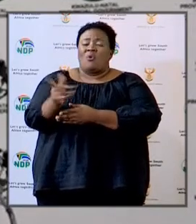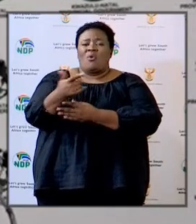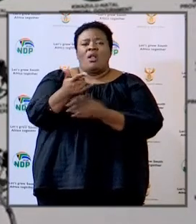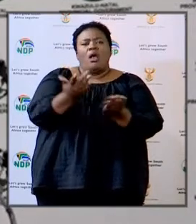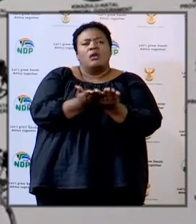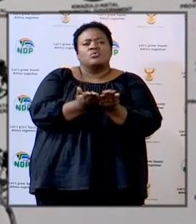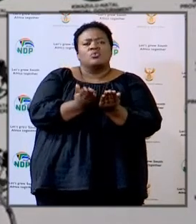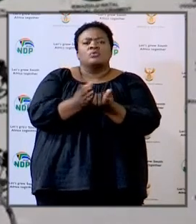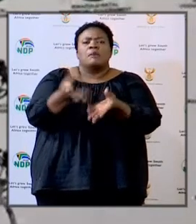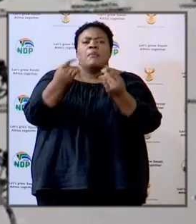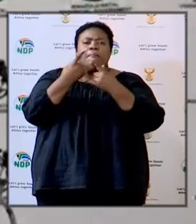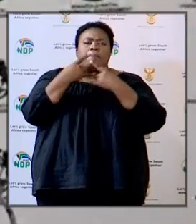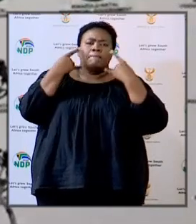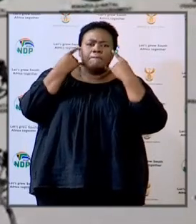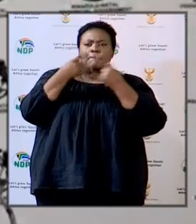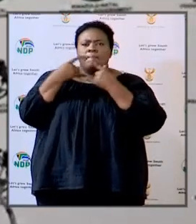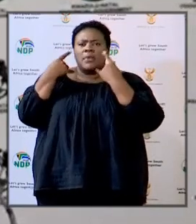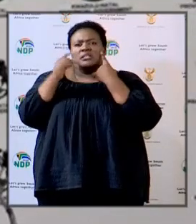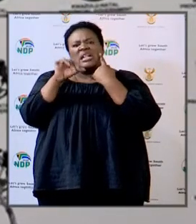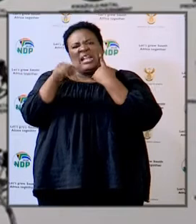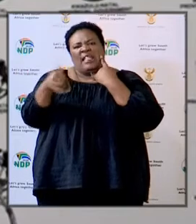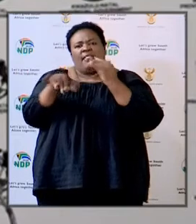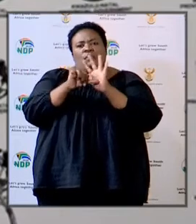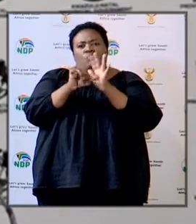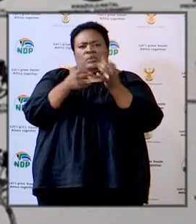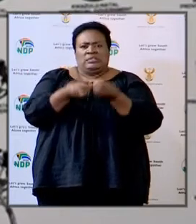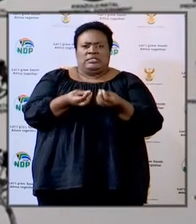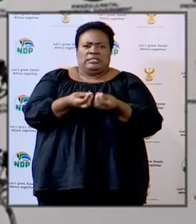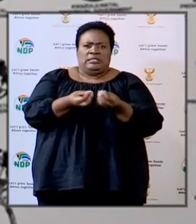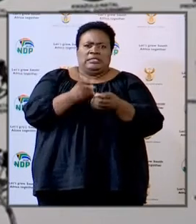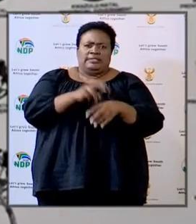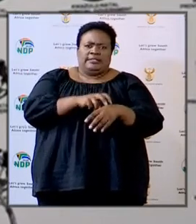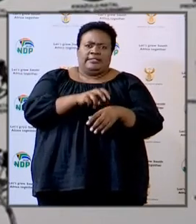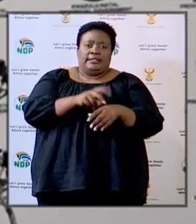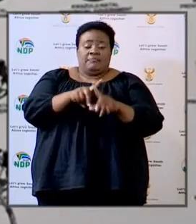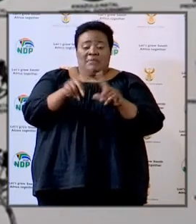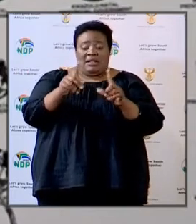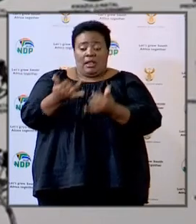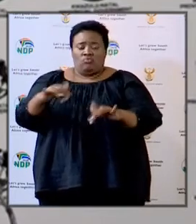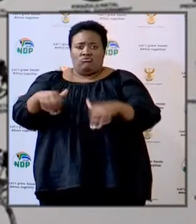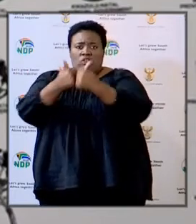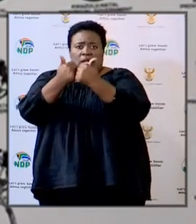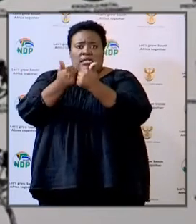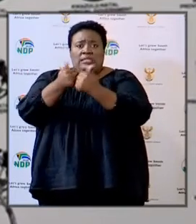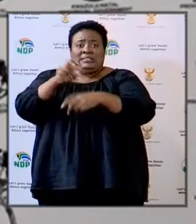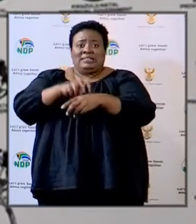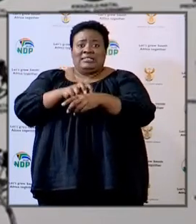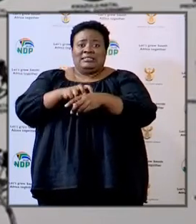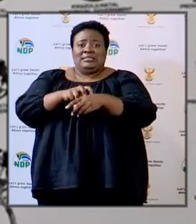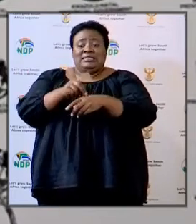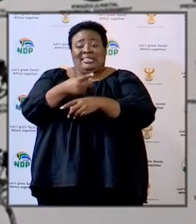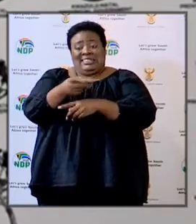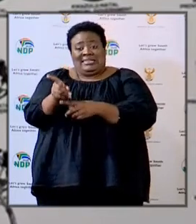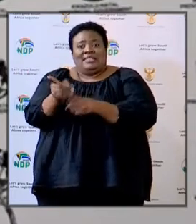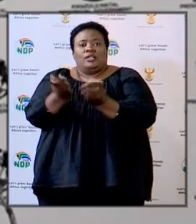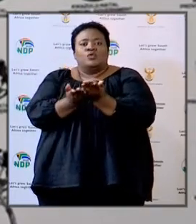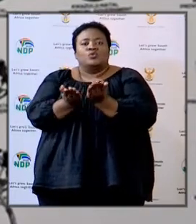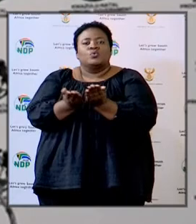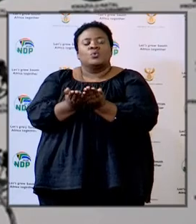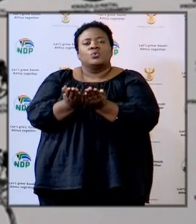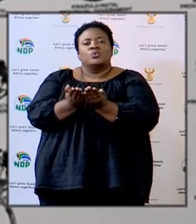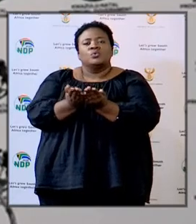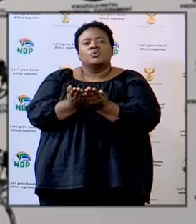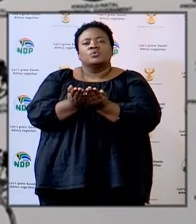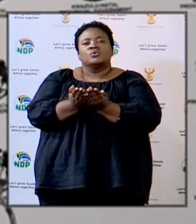necessary masks as well as other essentials. The challenge that remains particularly to those schools that